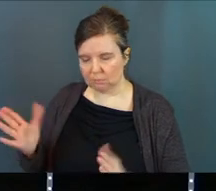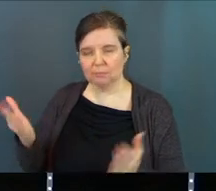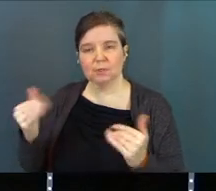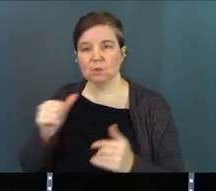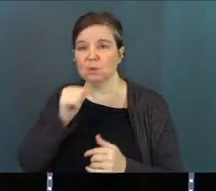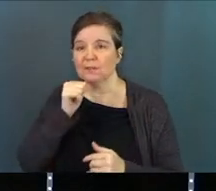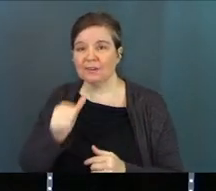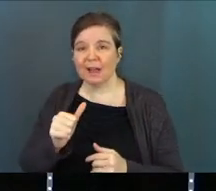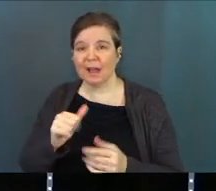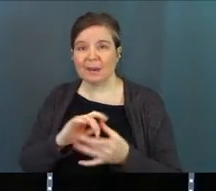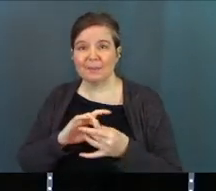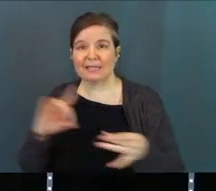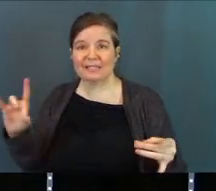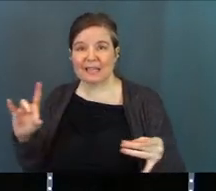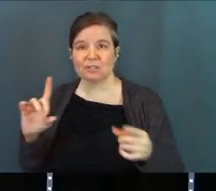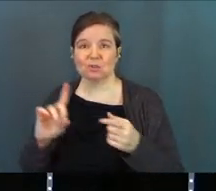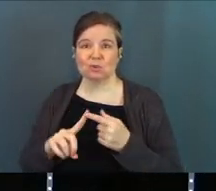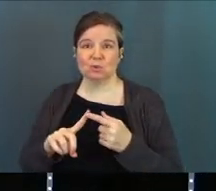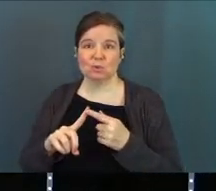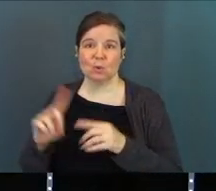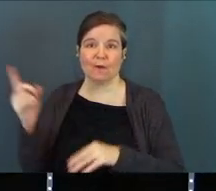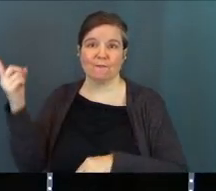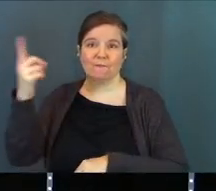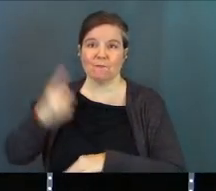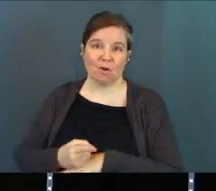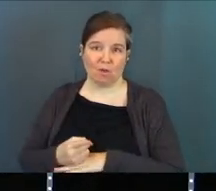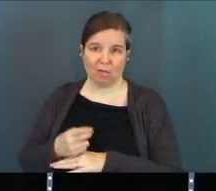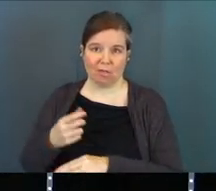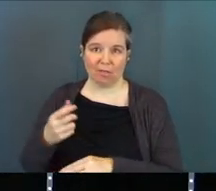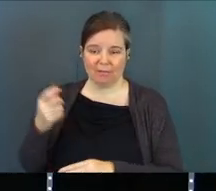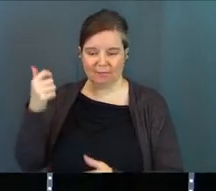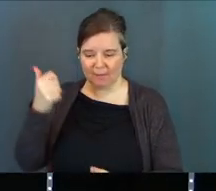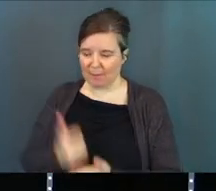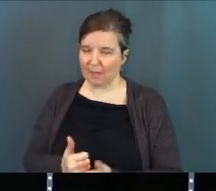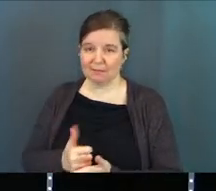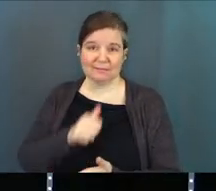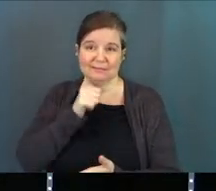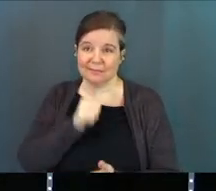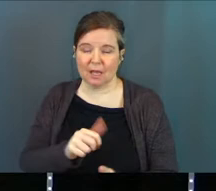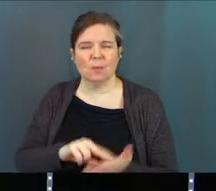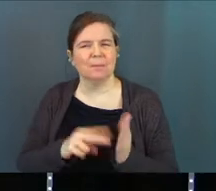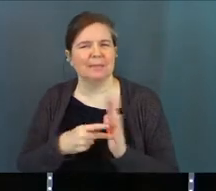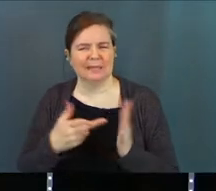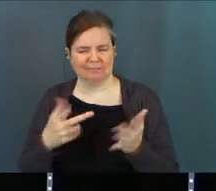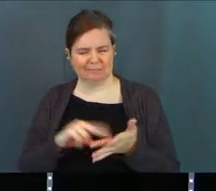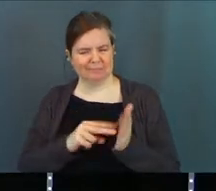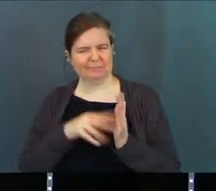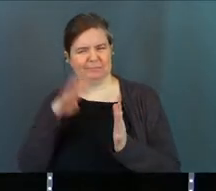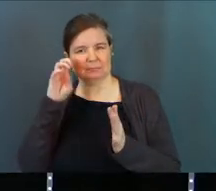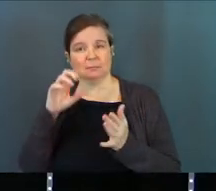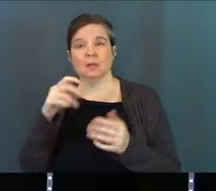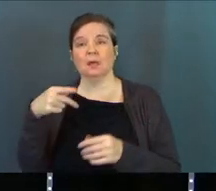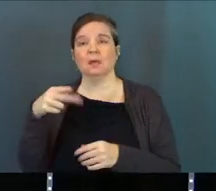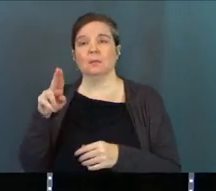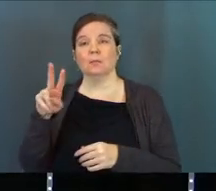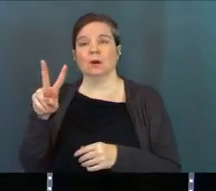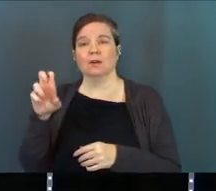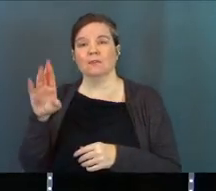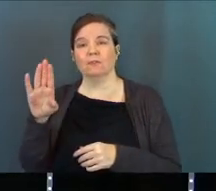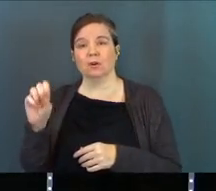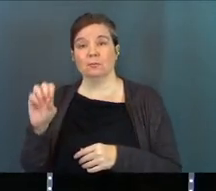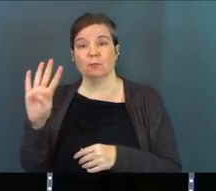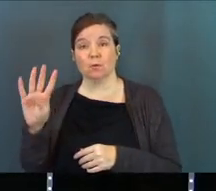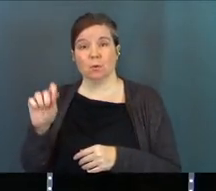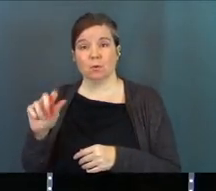You have not been sentenced to fall. Amen. And here's what I mean by this. This is what Proverbs 4 verse 23 says. It says,